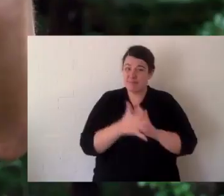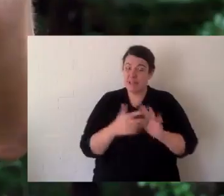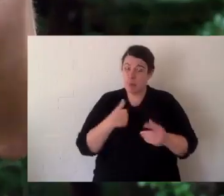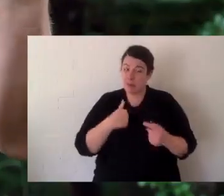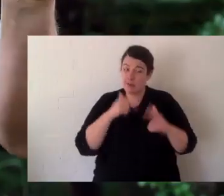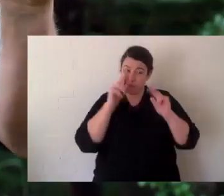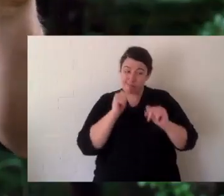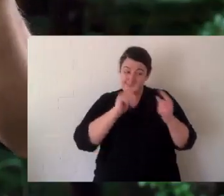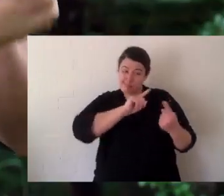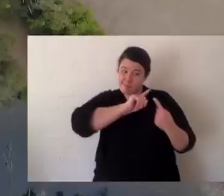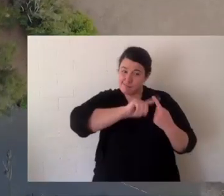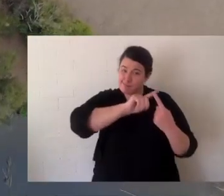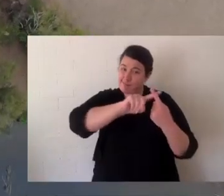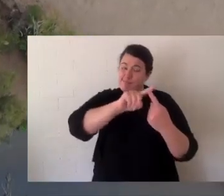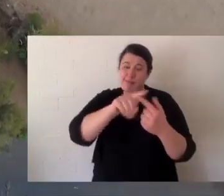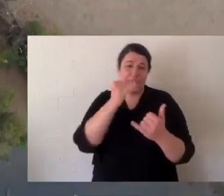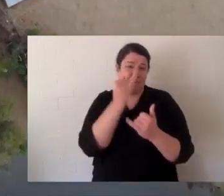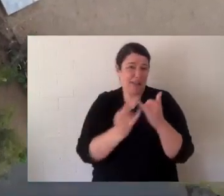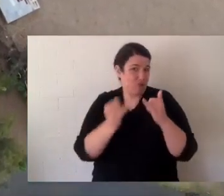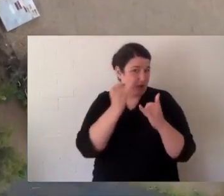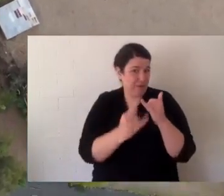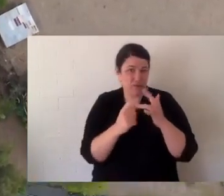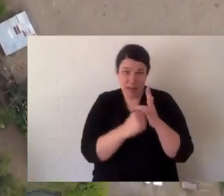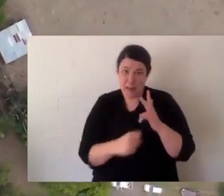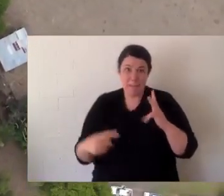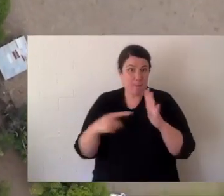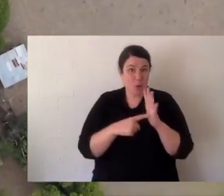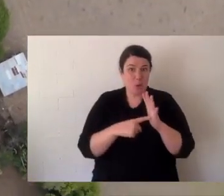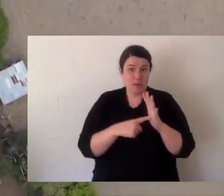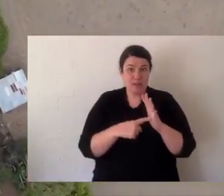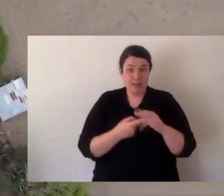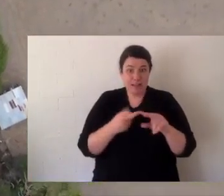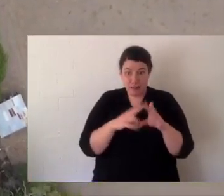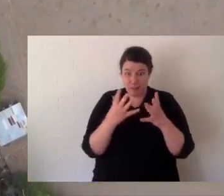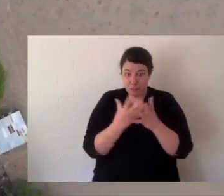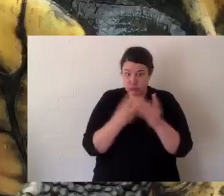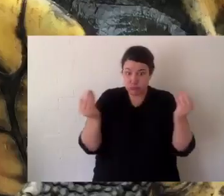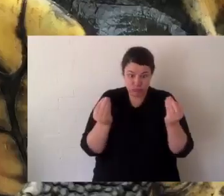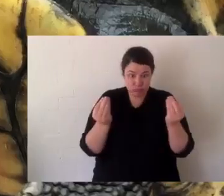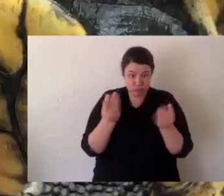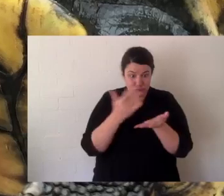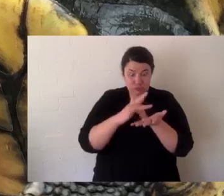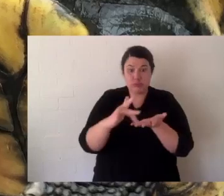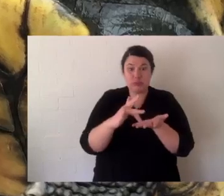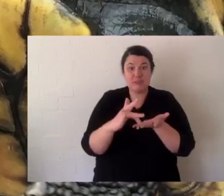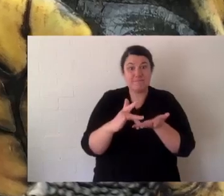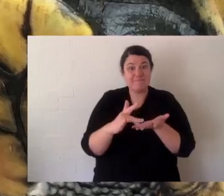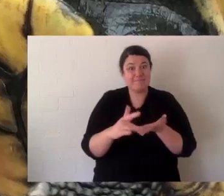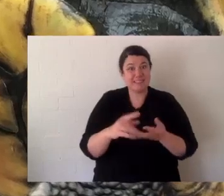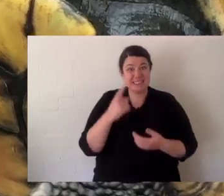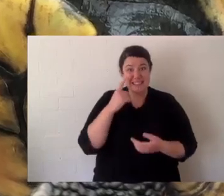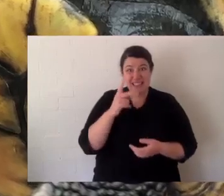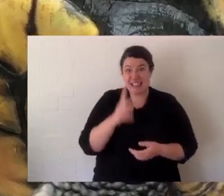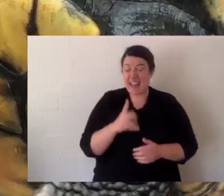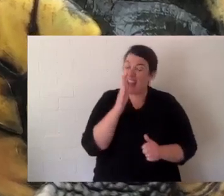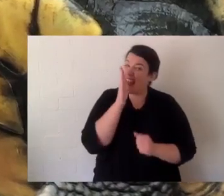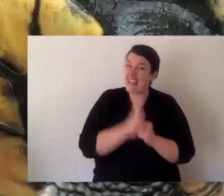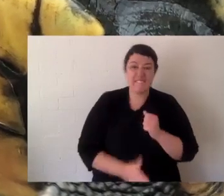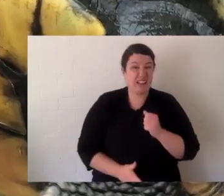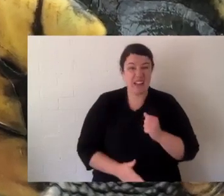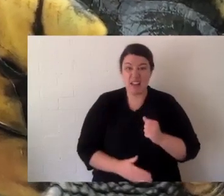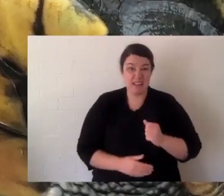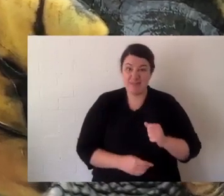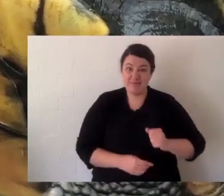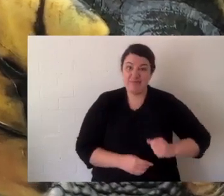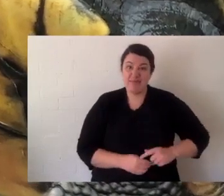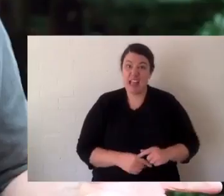river system but they're only found in one little area and that makes their conservation so much more important because if they